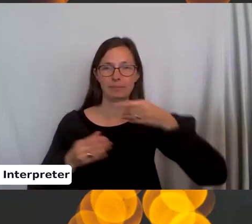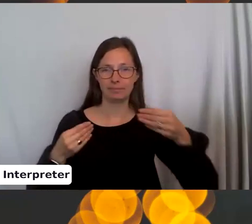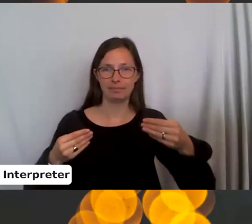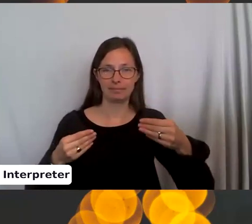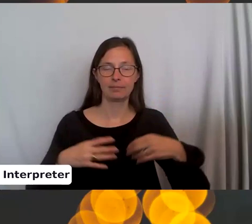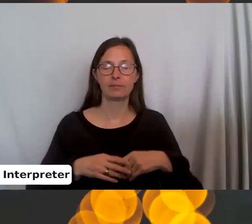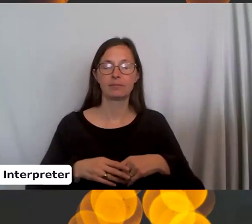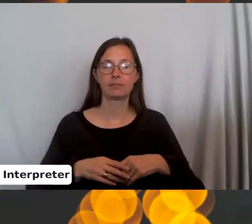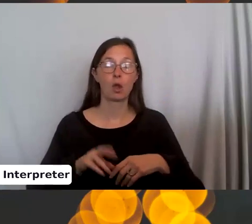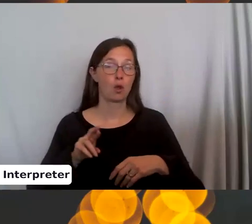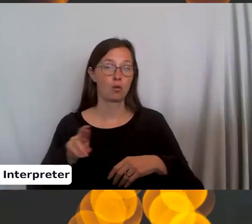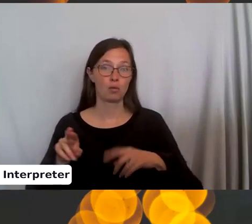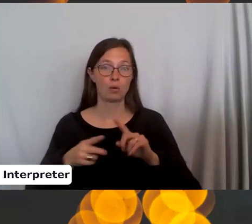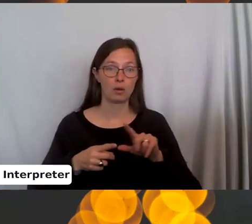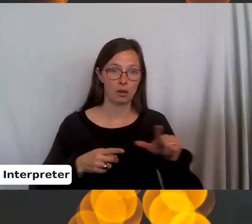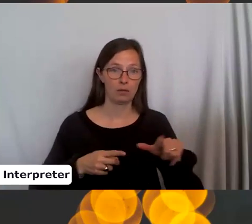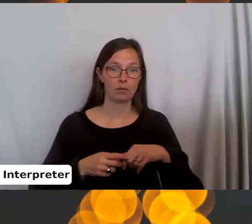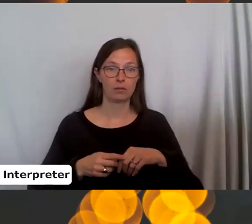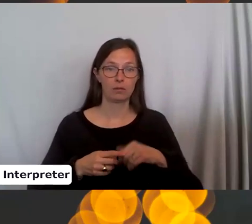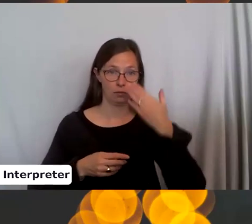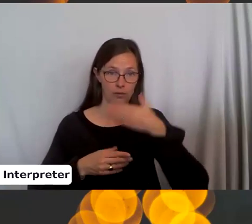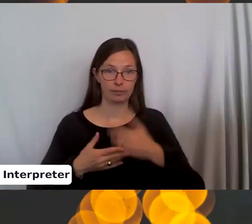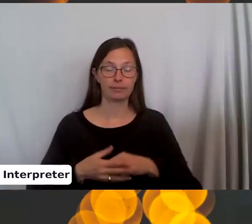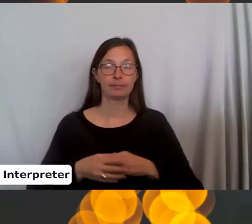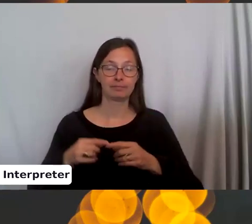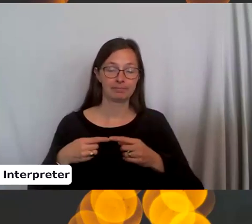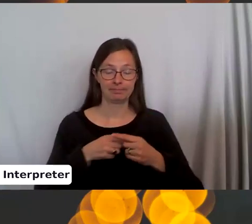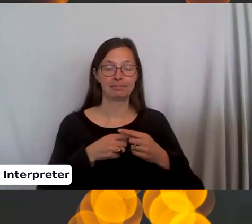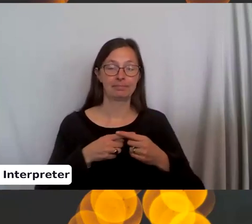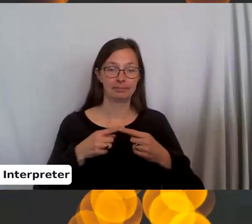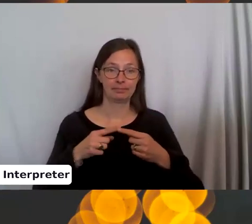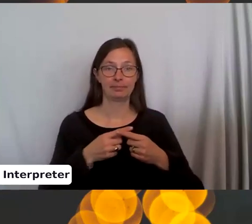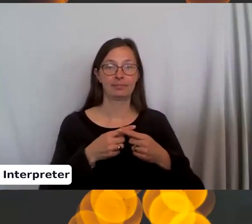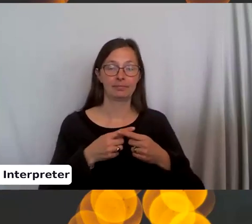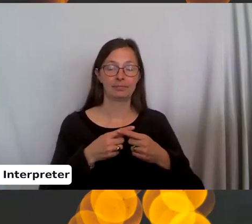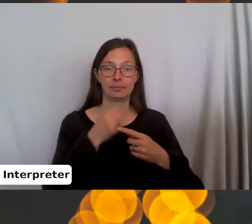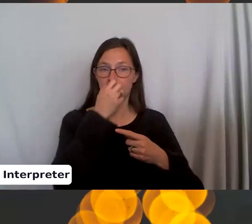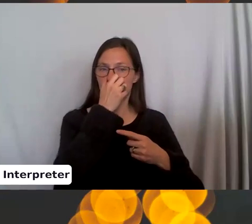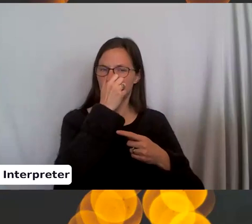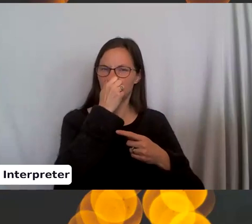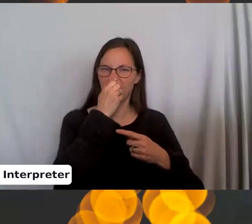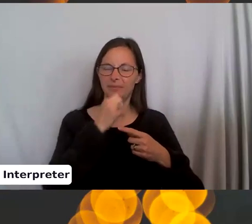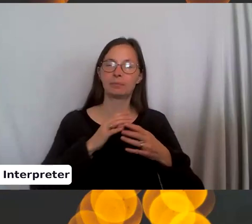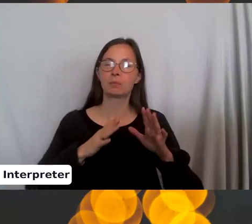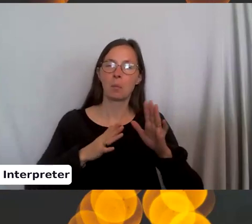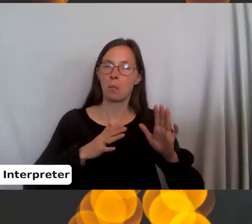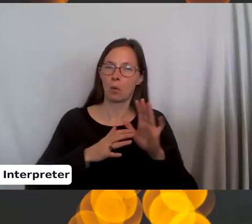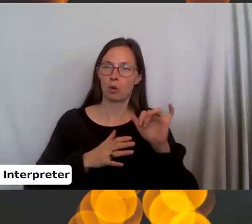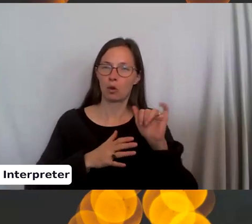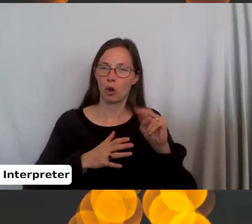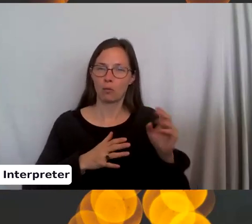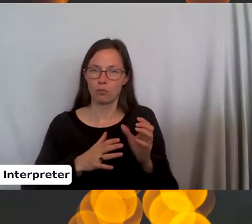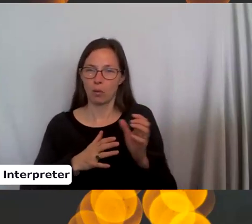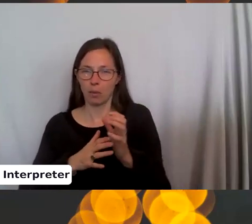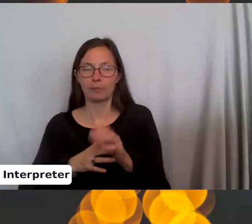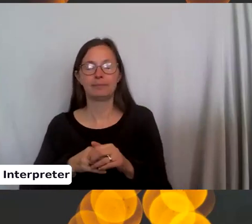So it's right to left. You're going through the front of this stitch. You're going to push the yarn forward, grab it